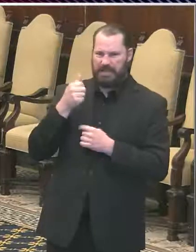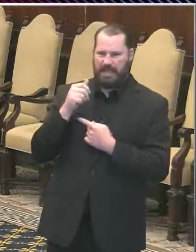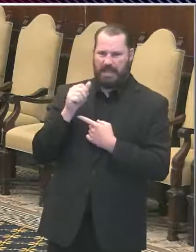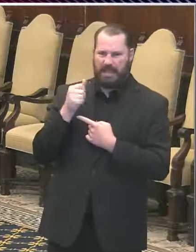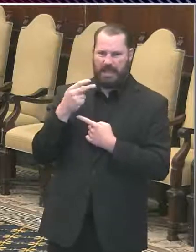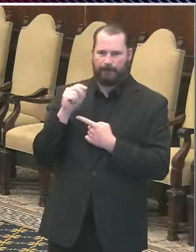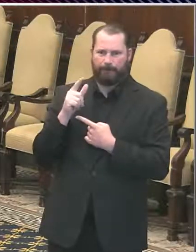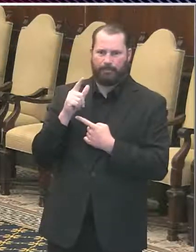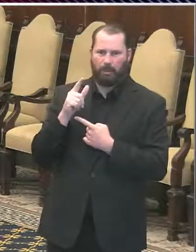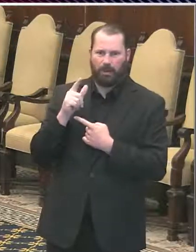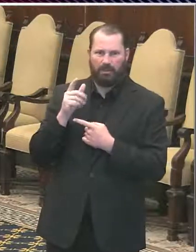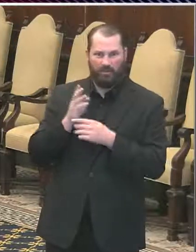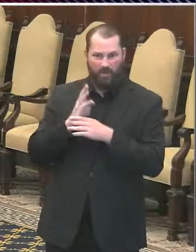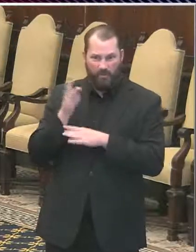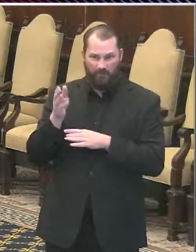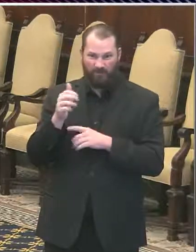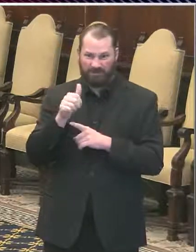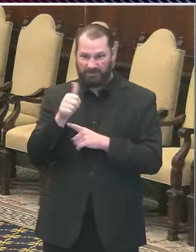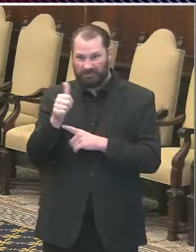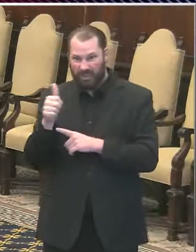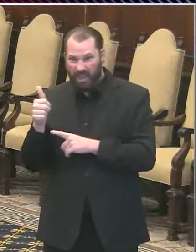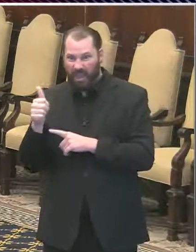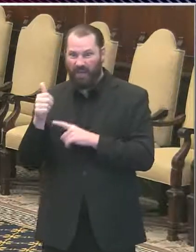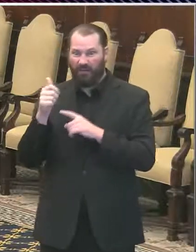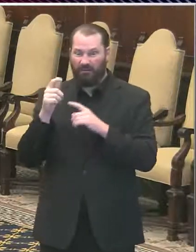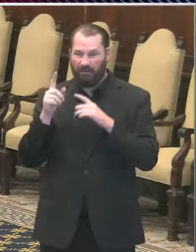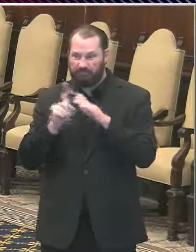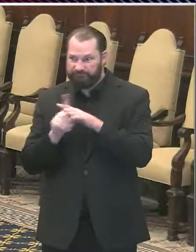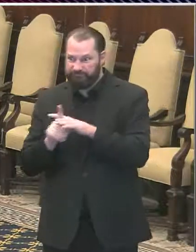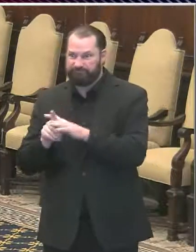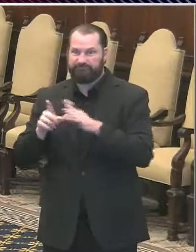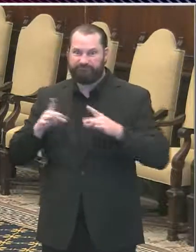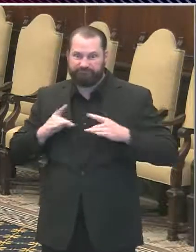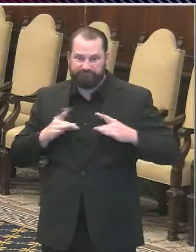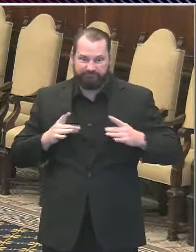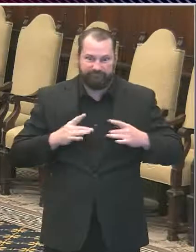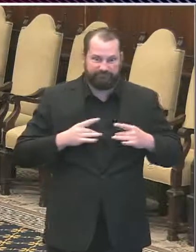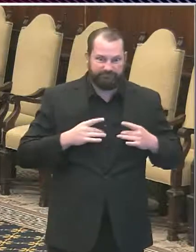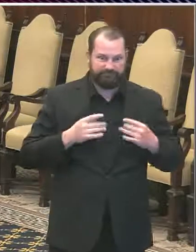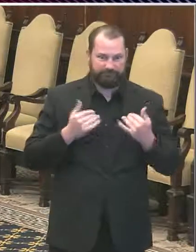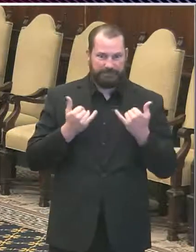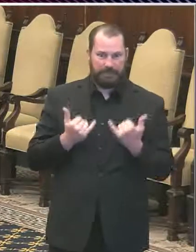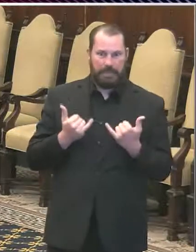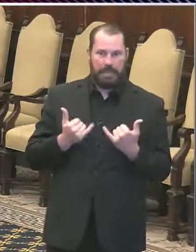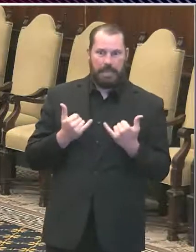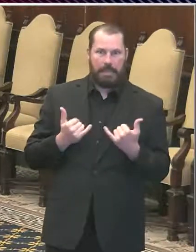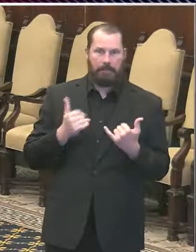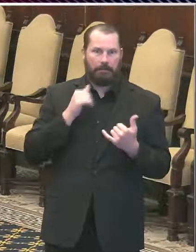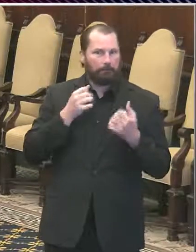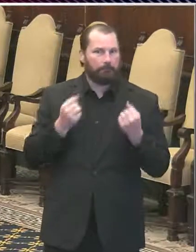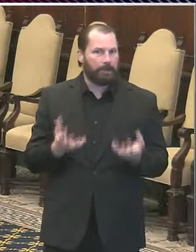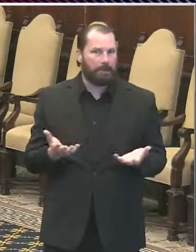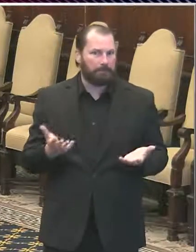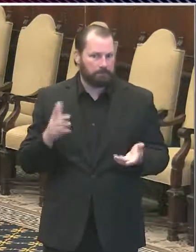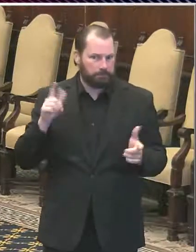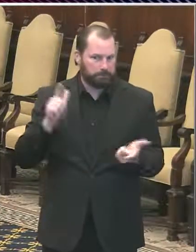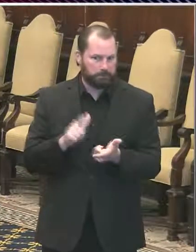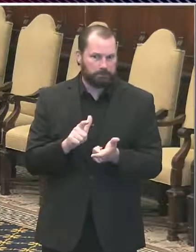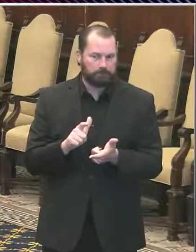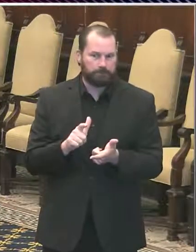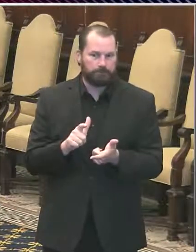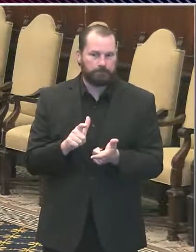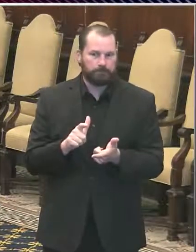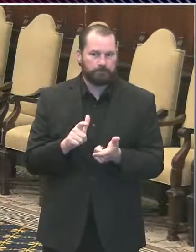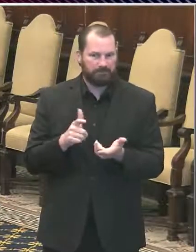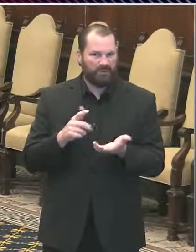but in the past 10 days, only two inmates have tested positive. So it is clear that those efforts are succeeding. Also tomorrow,